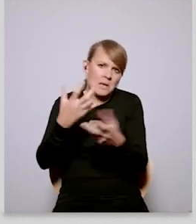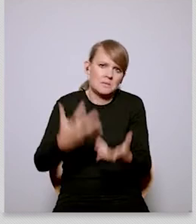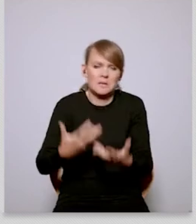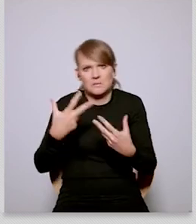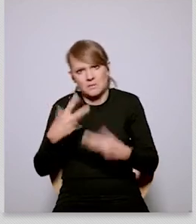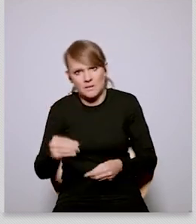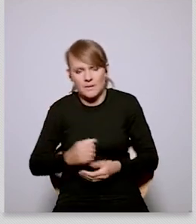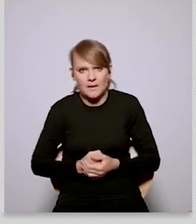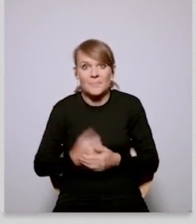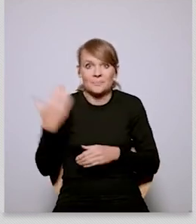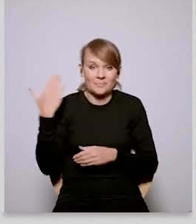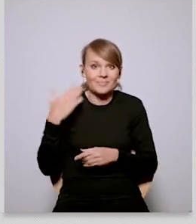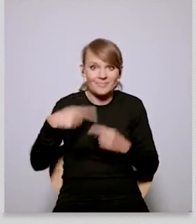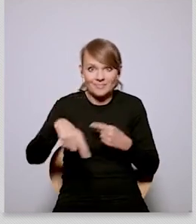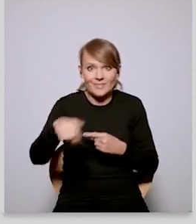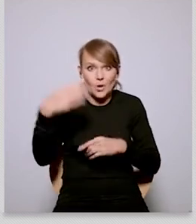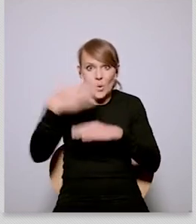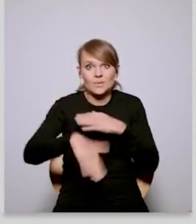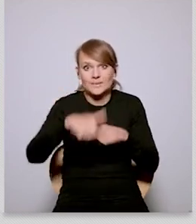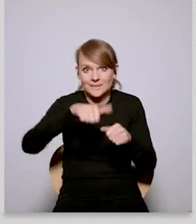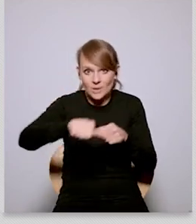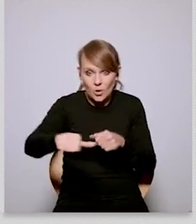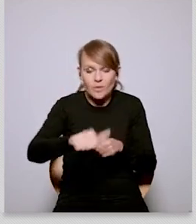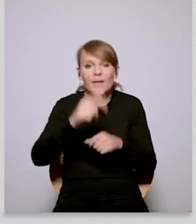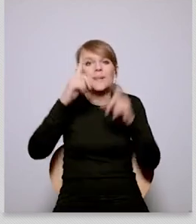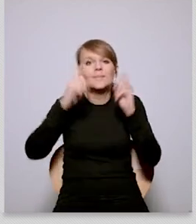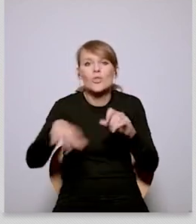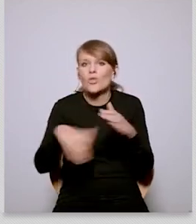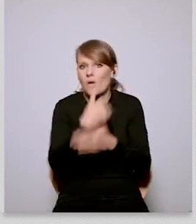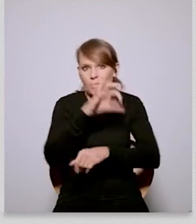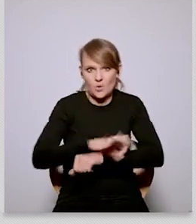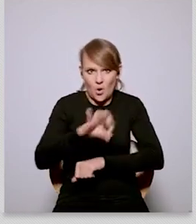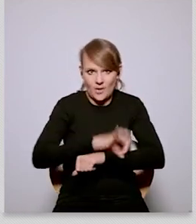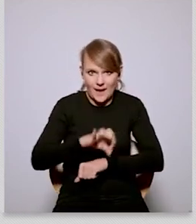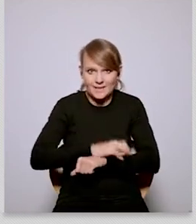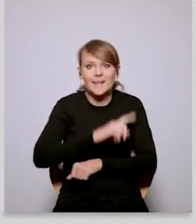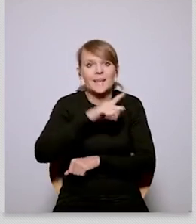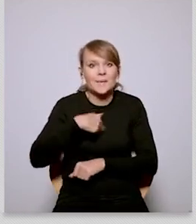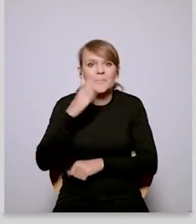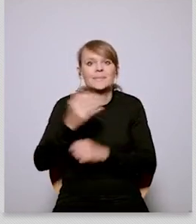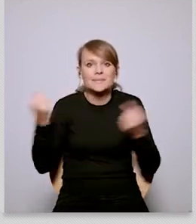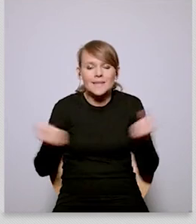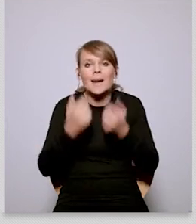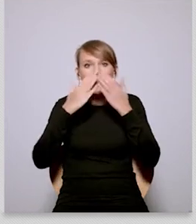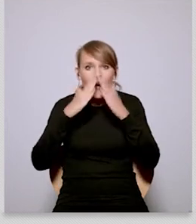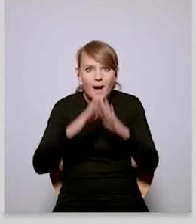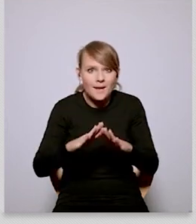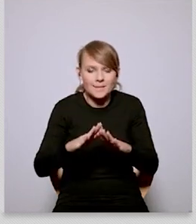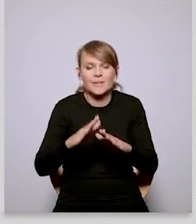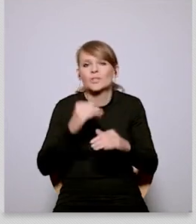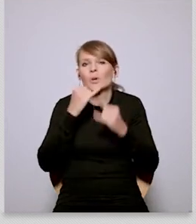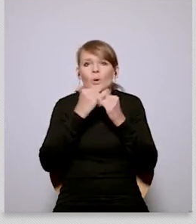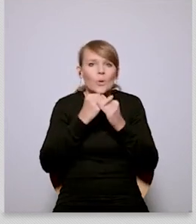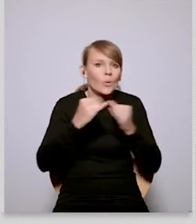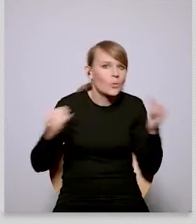tried to do there is to show how um dependencies uh between different global players are shifting as a result of the climate and